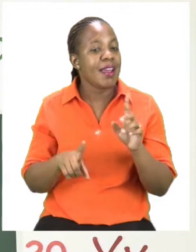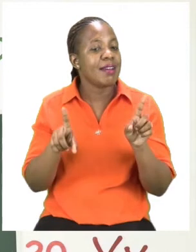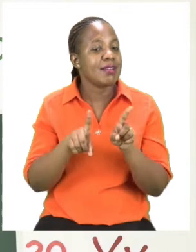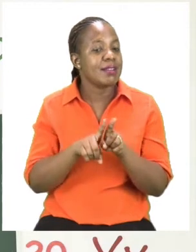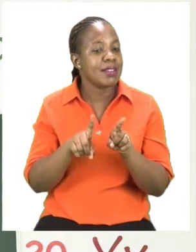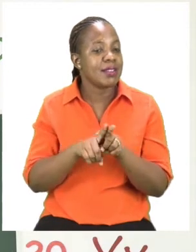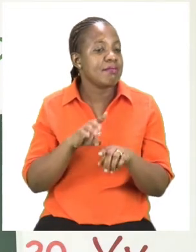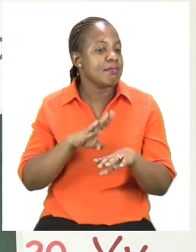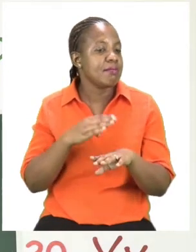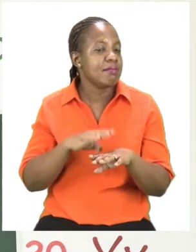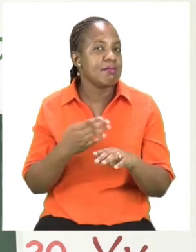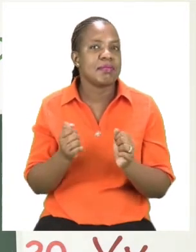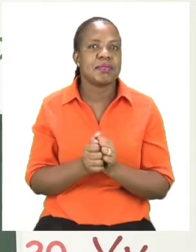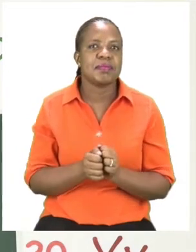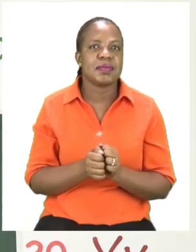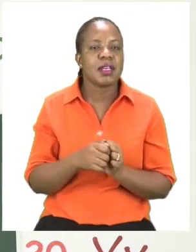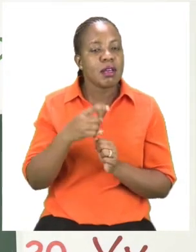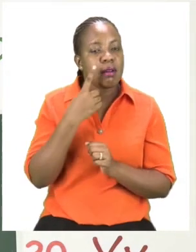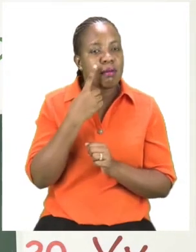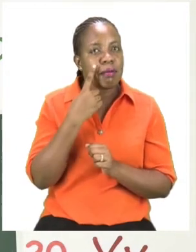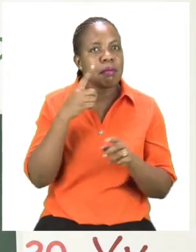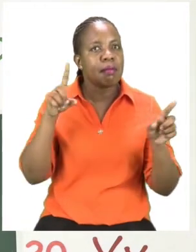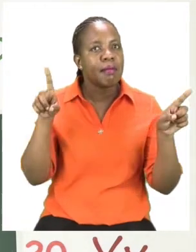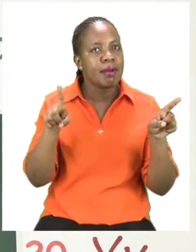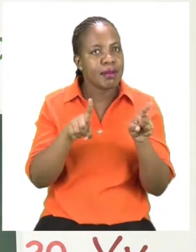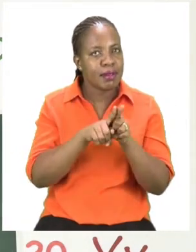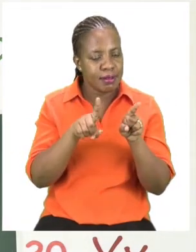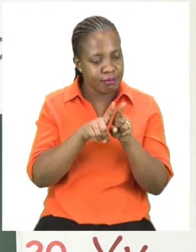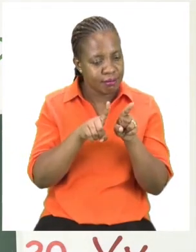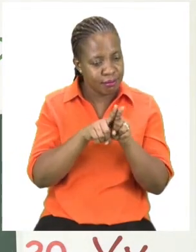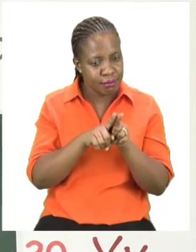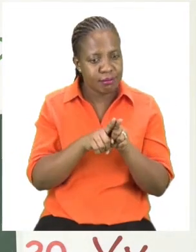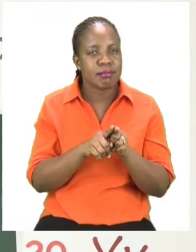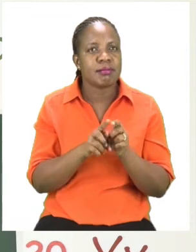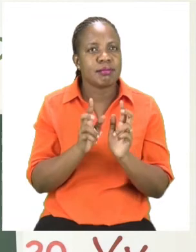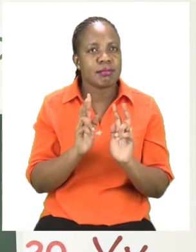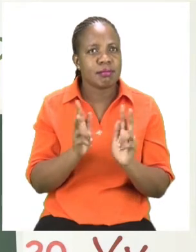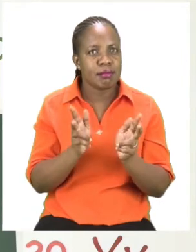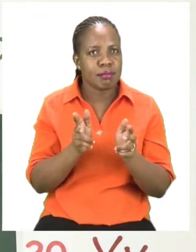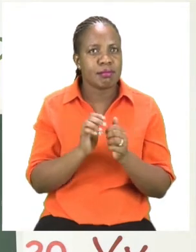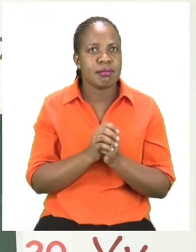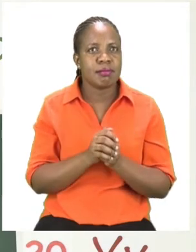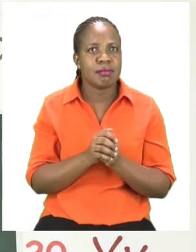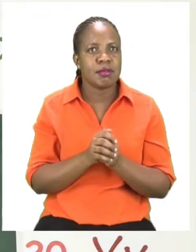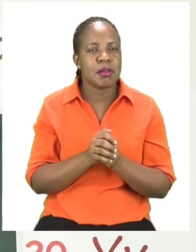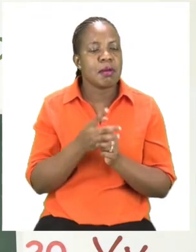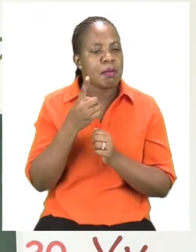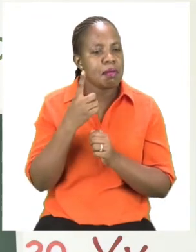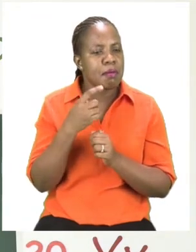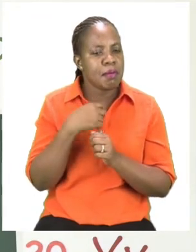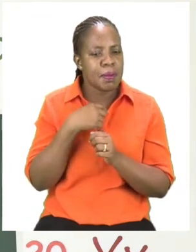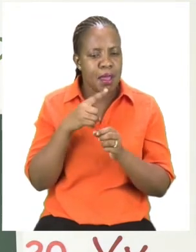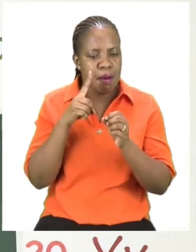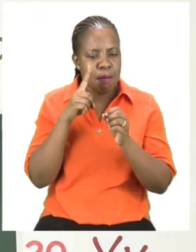eggs, but I'm very sure that if I crack one open, it will have a surprise for me.